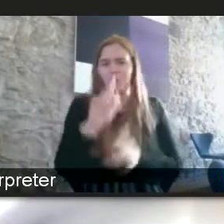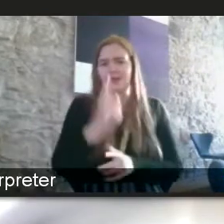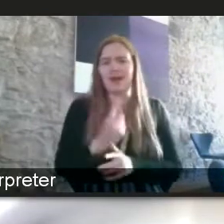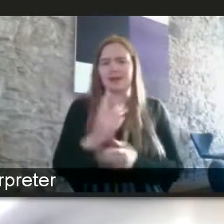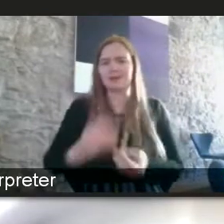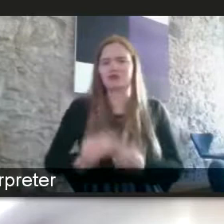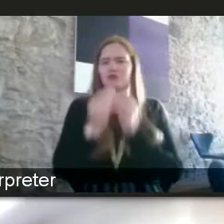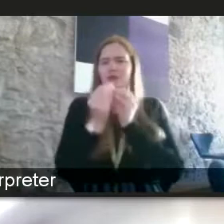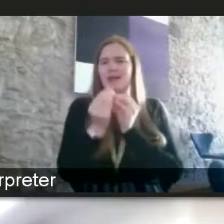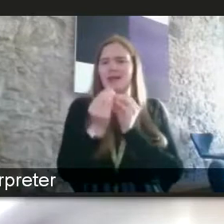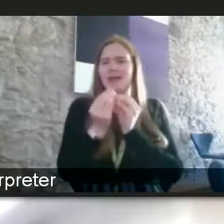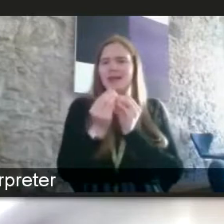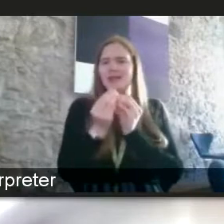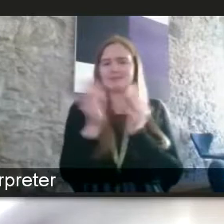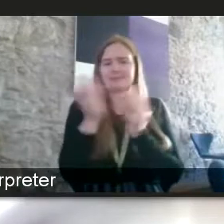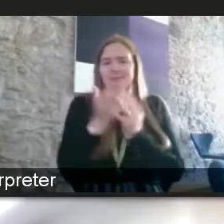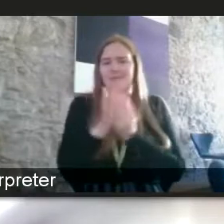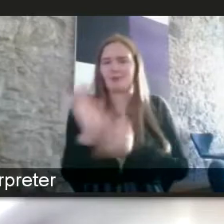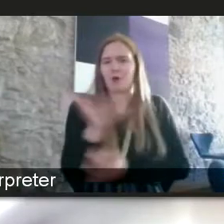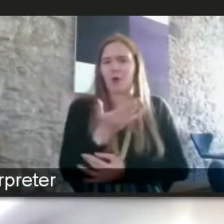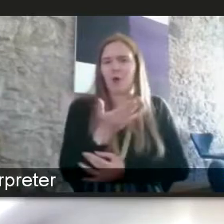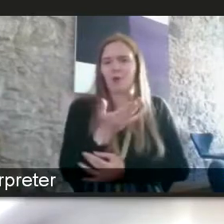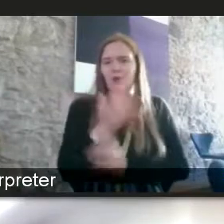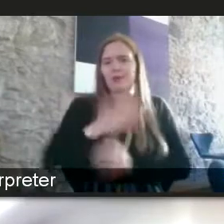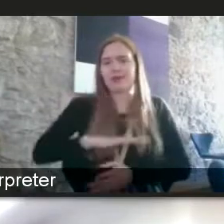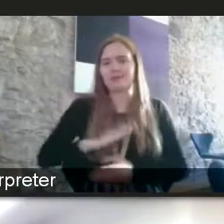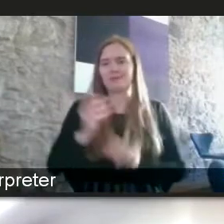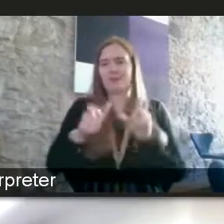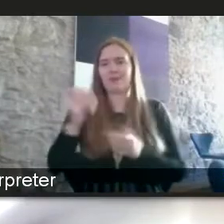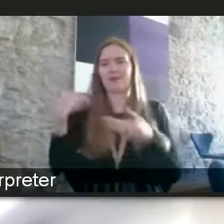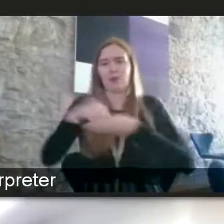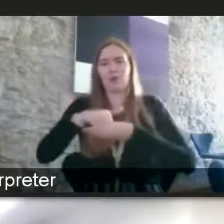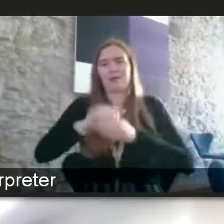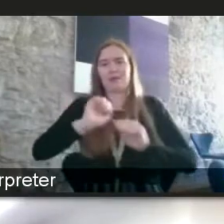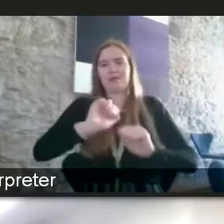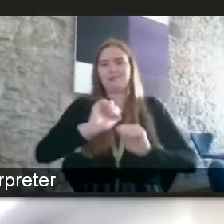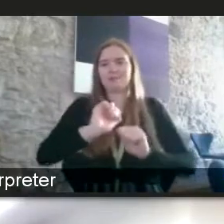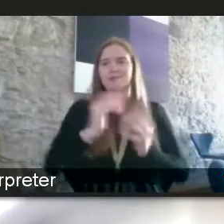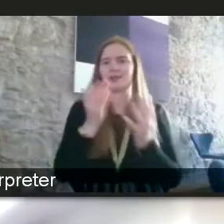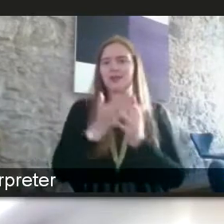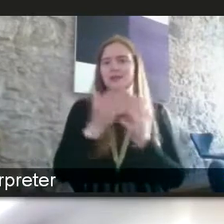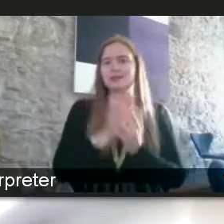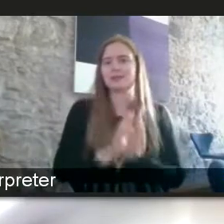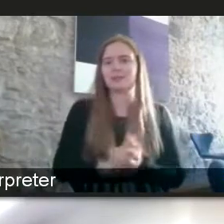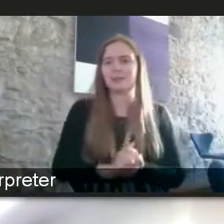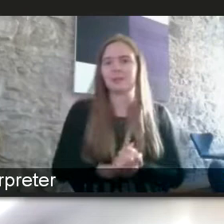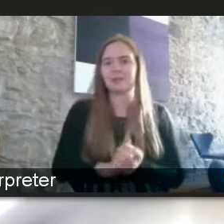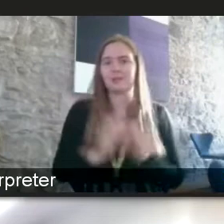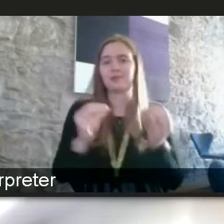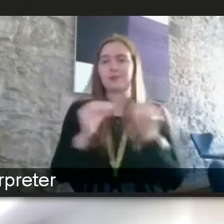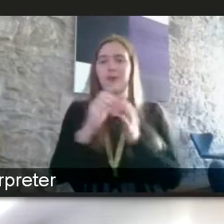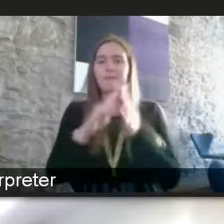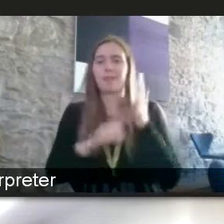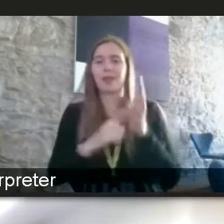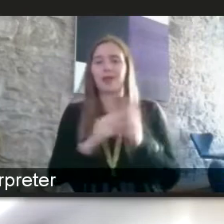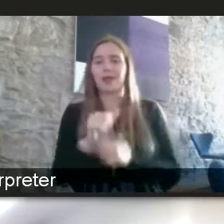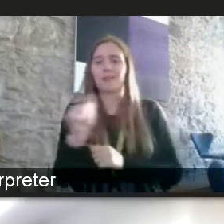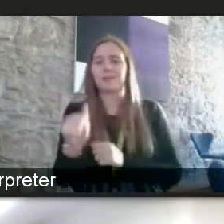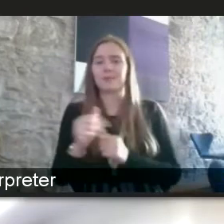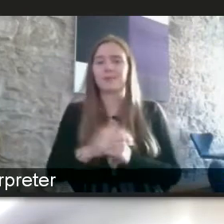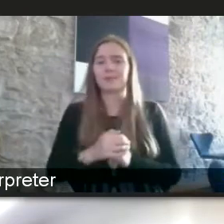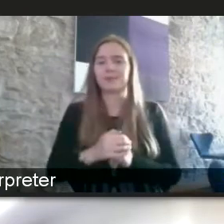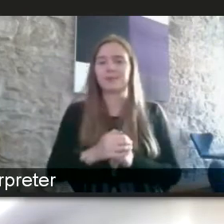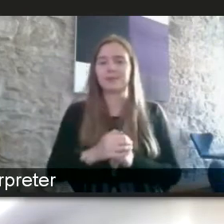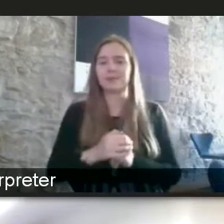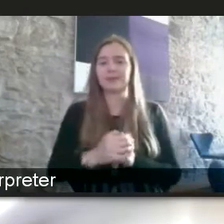everyone that accessible if you don't include them in the conversation well thank you for that and bella uh yeah what's to say